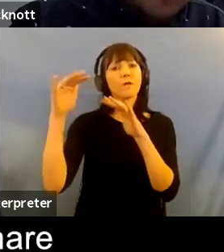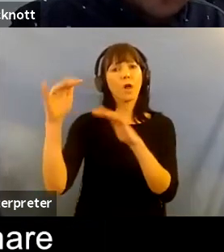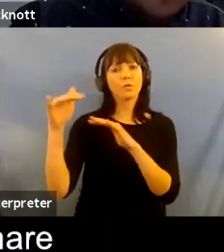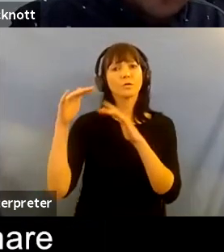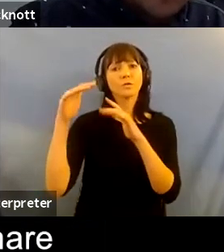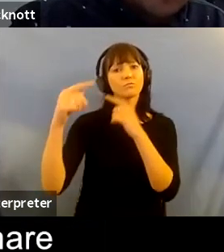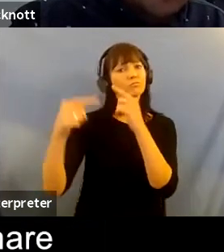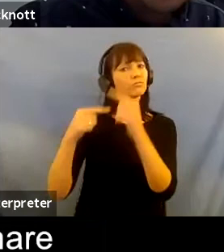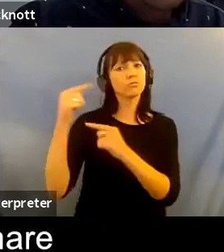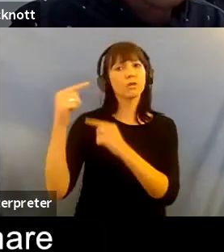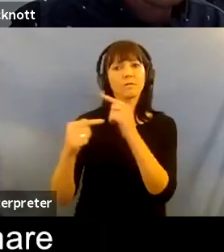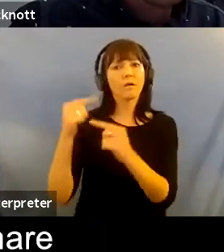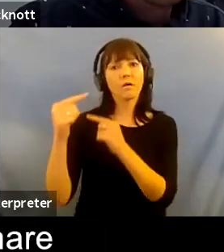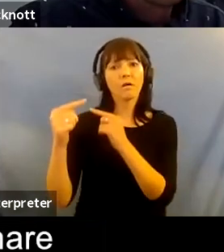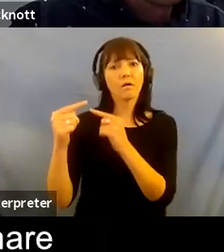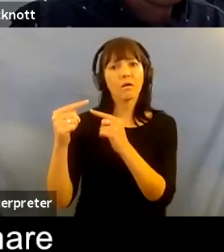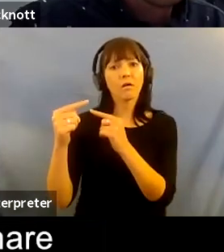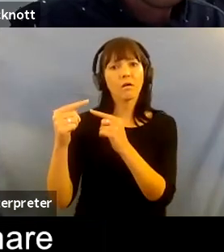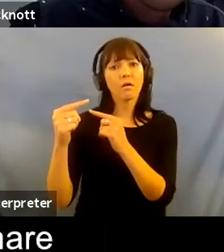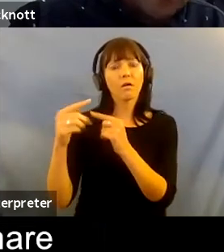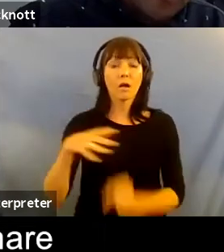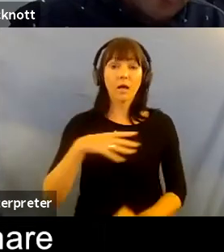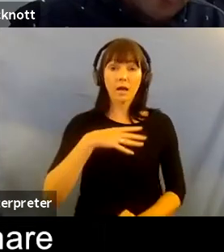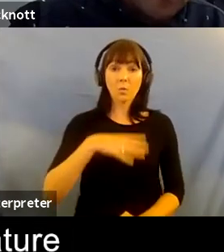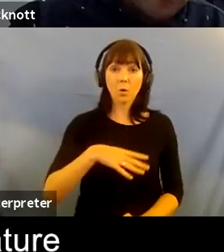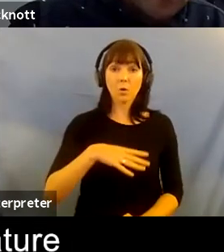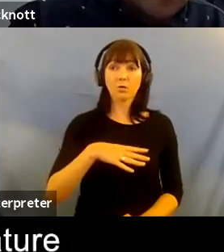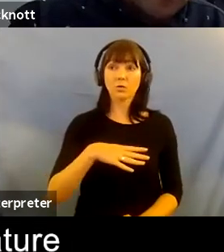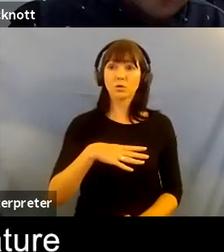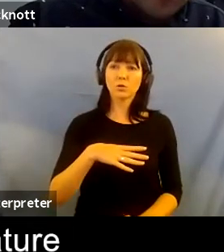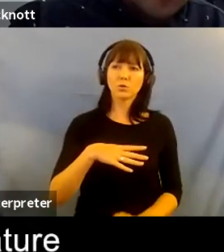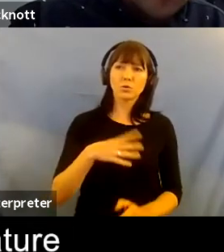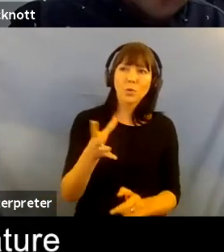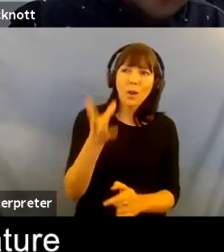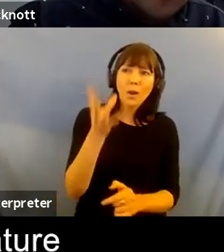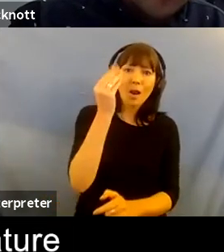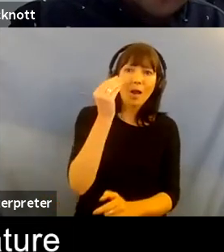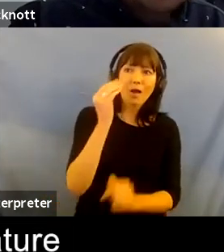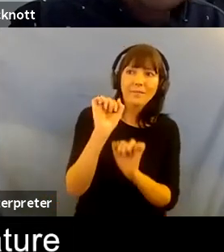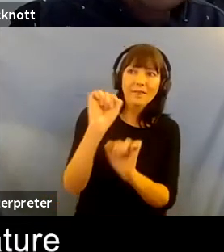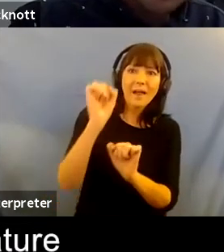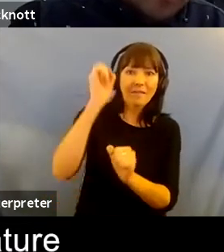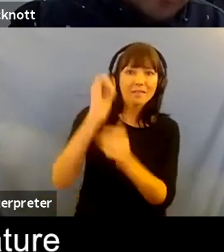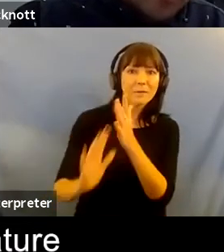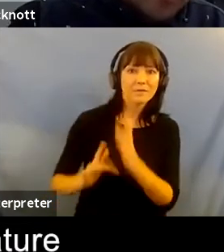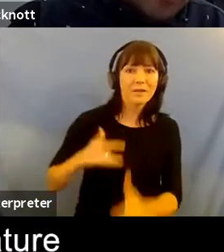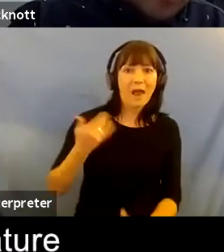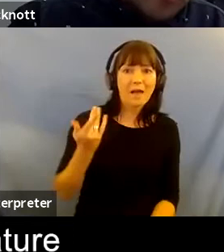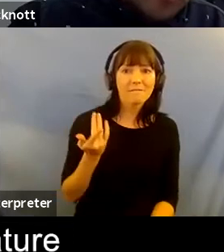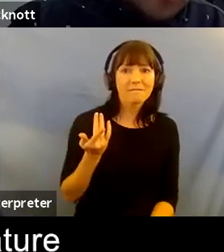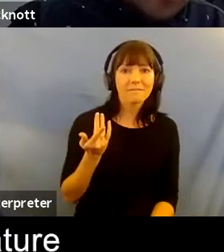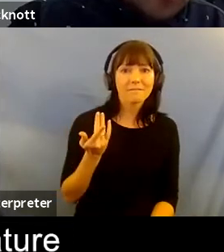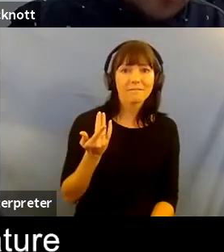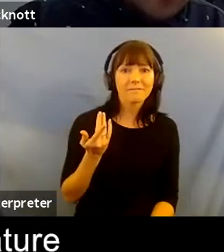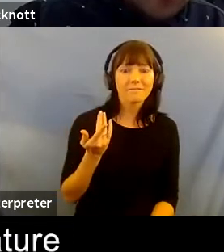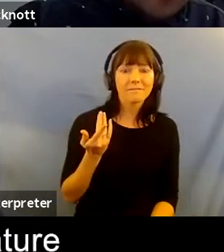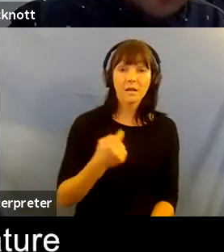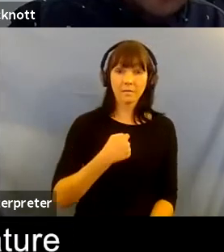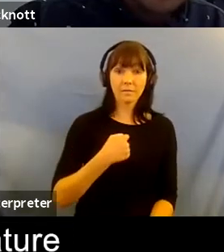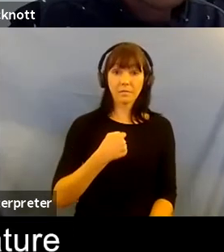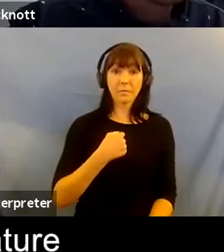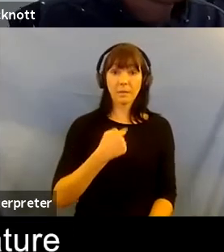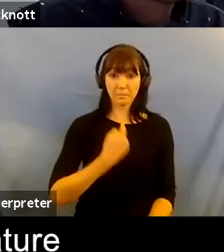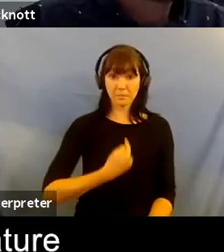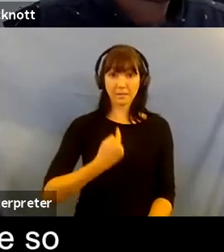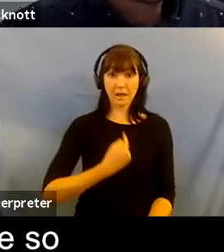purely share somebody else's experience of being alive and i think for me the best literature or the literature